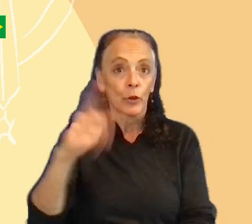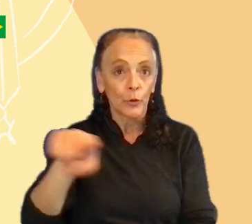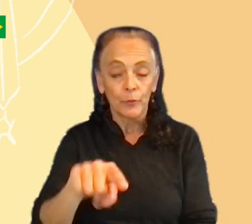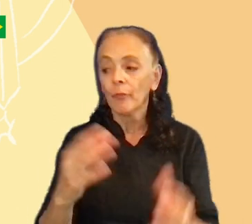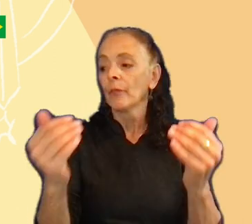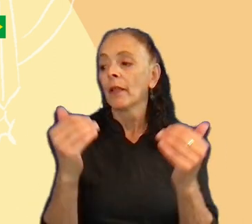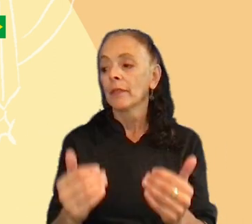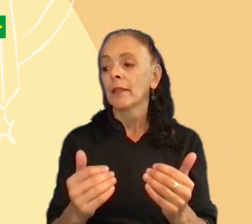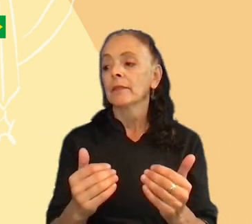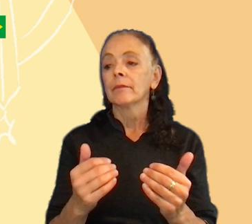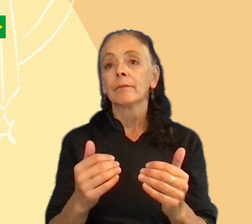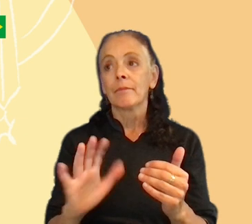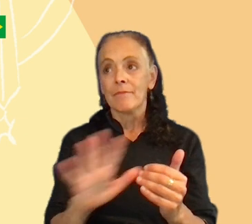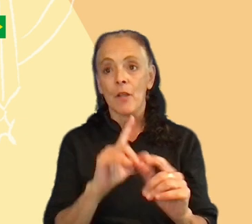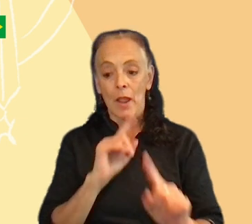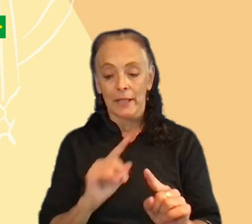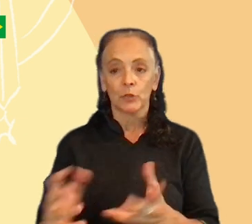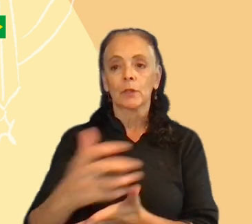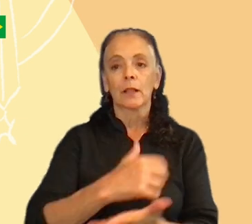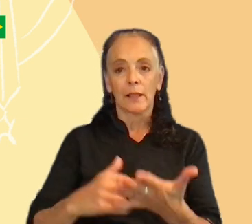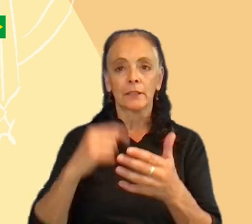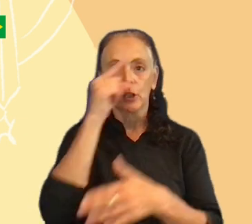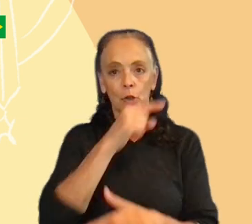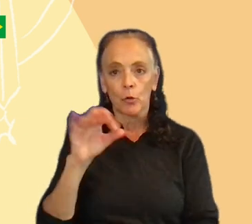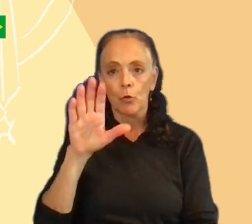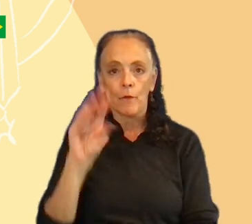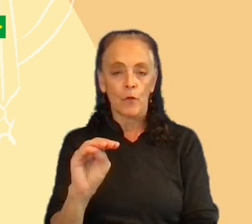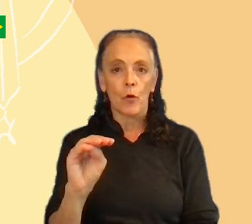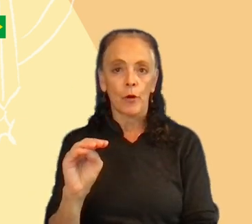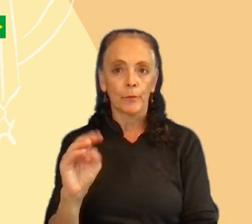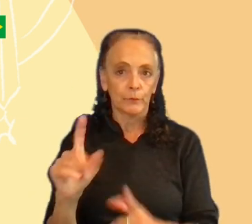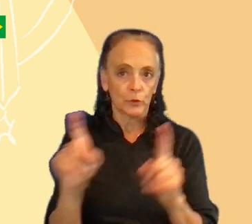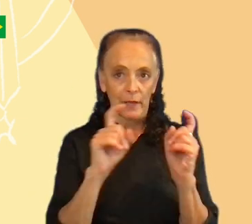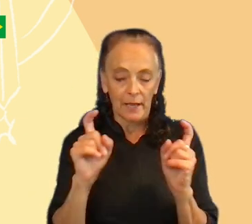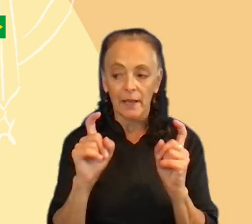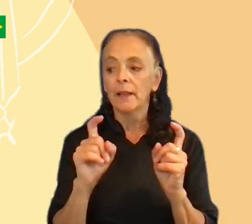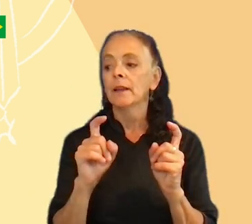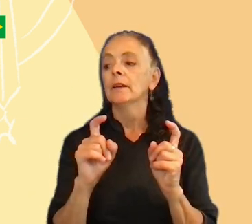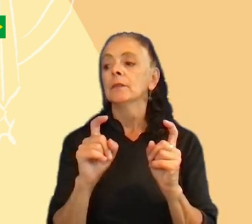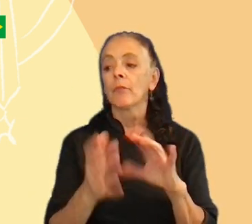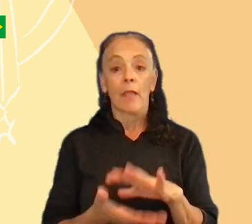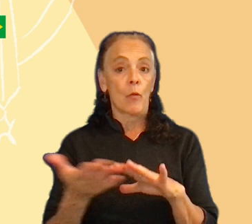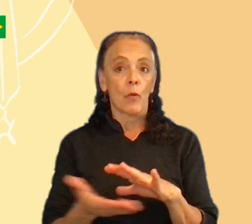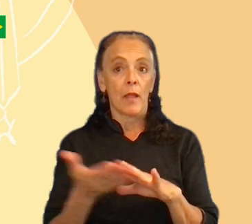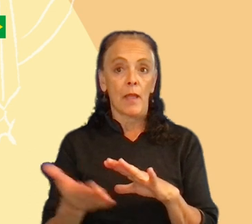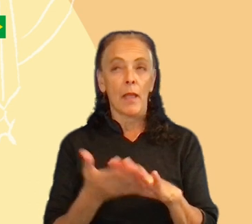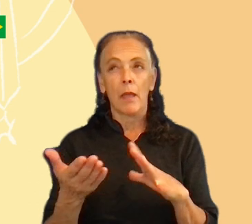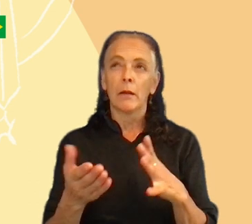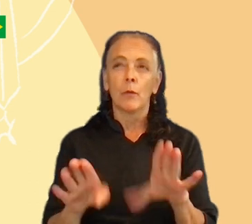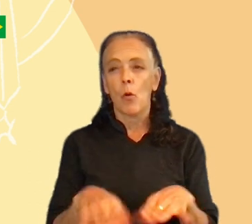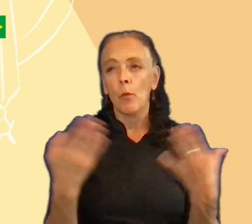The answers were collected in a Google Form survey, and this survey was running and open for